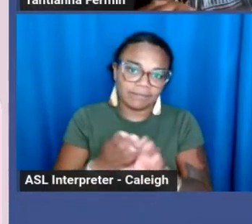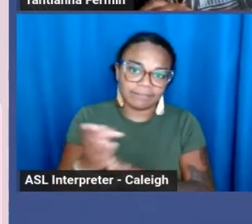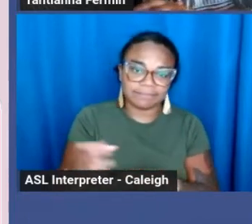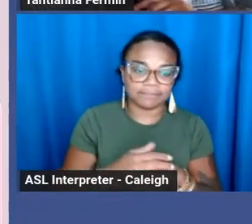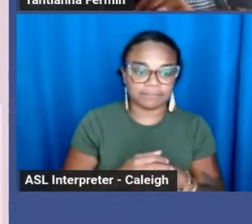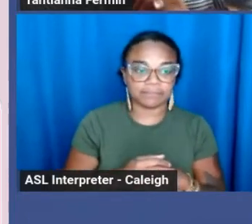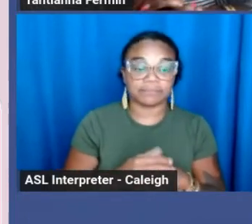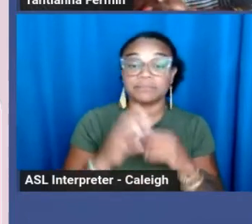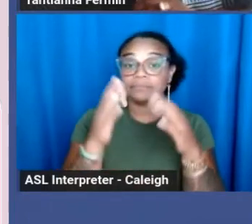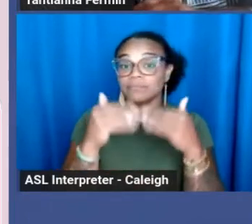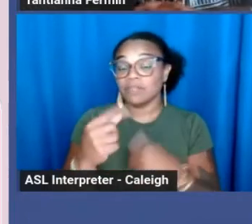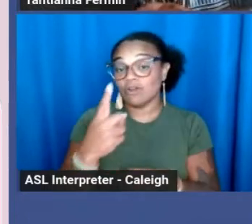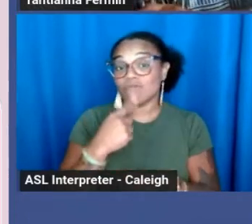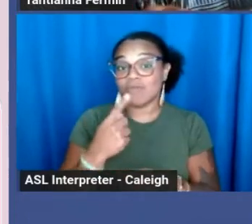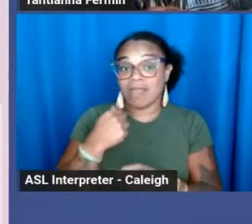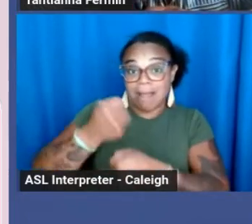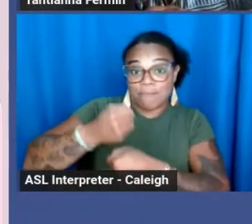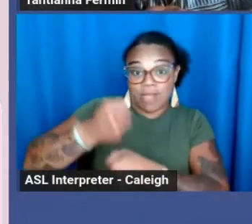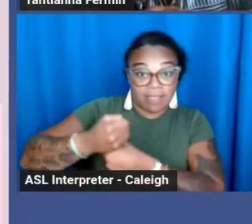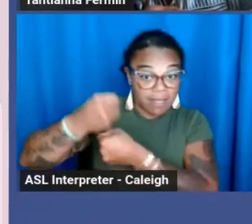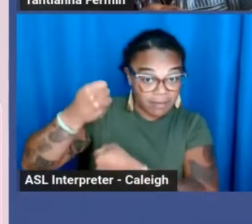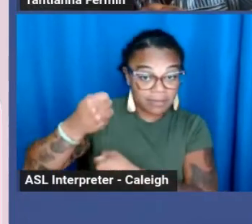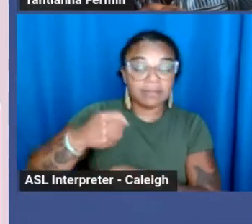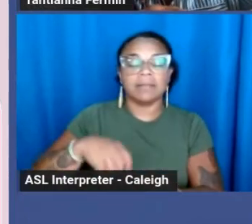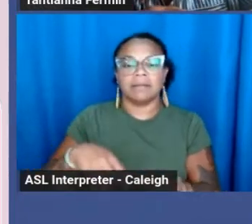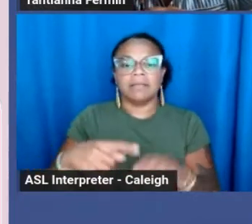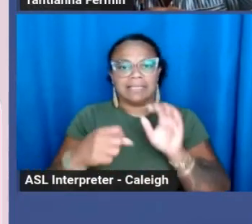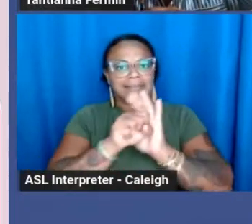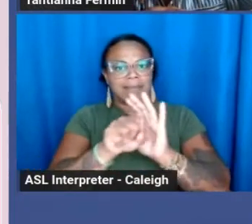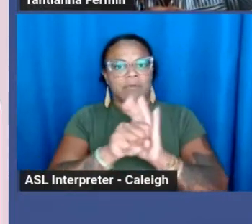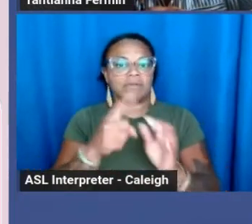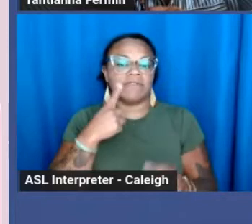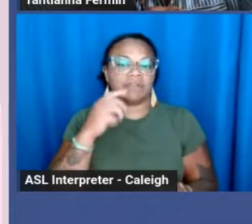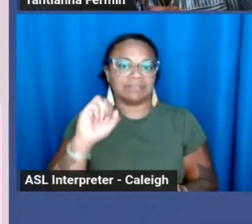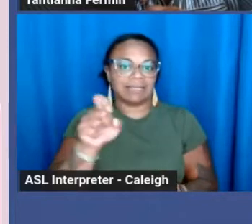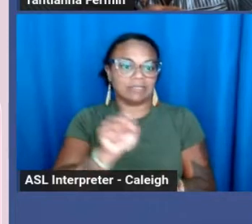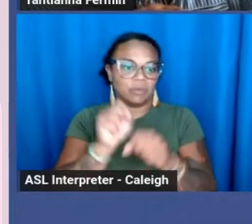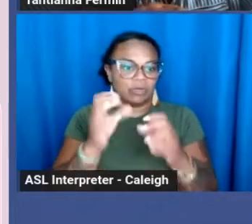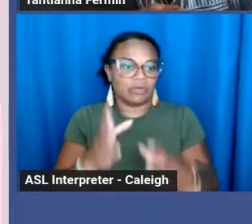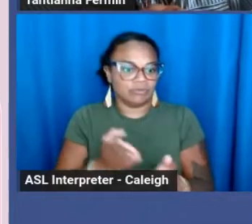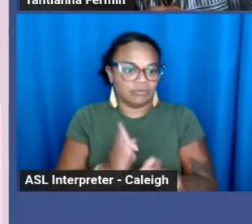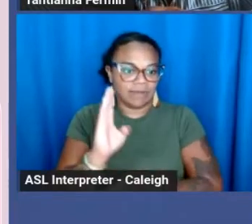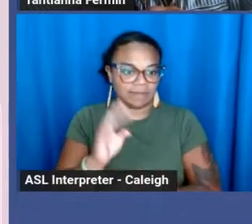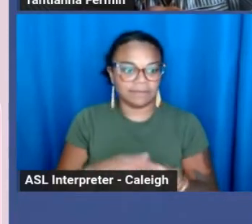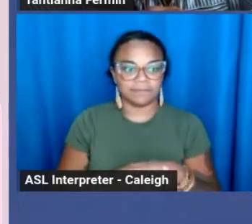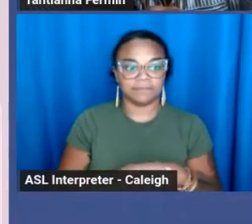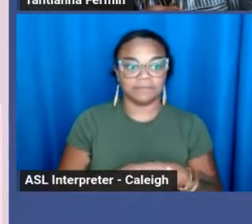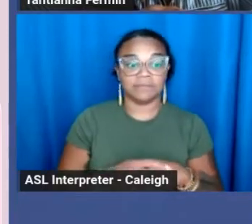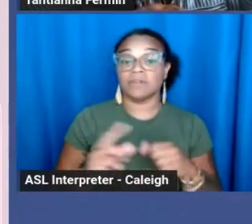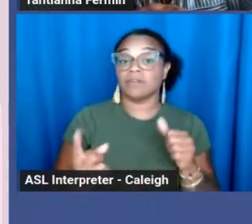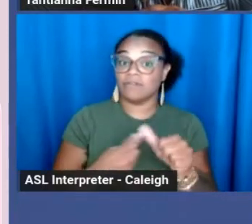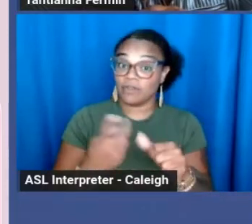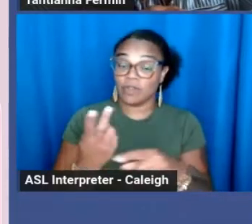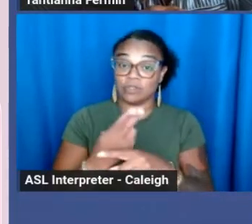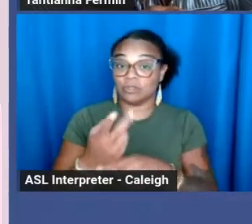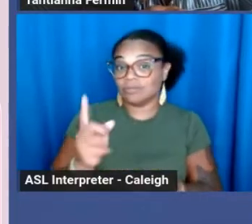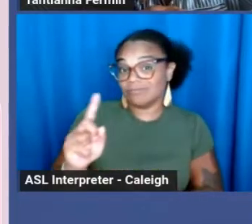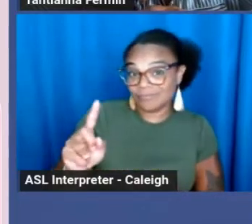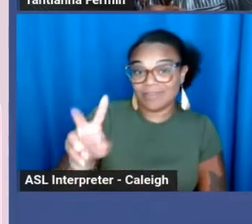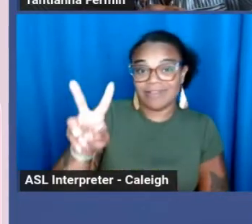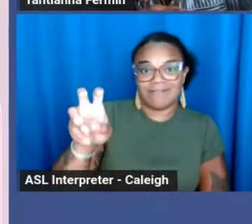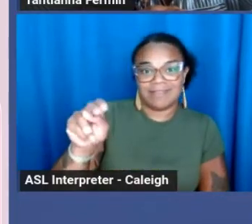umbrella is a symbol for sex workers' rights, first used in Venus, Italy in